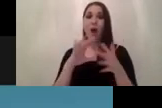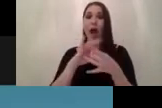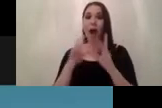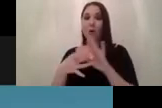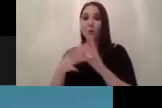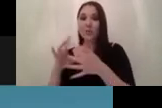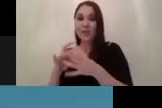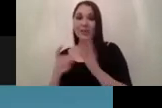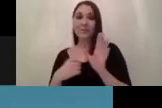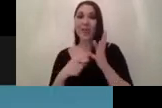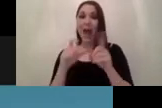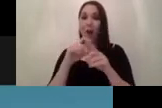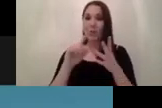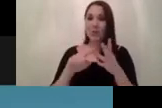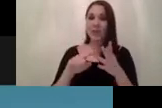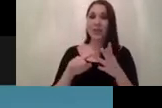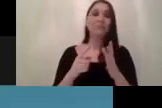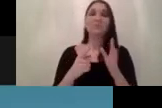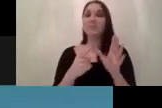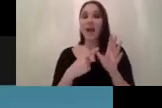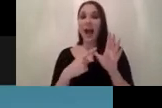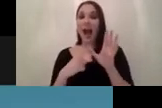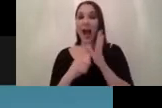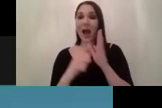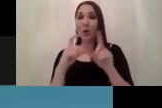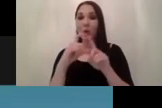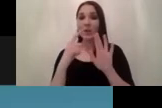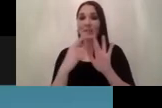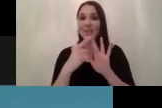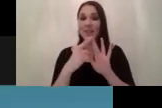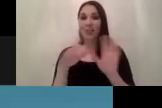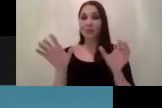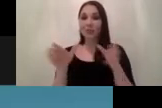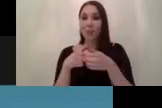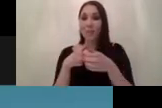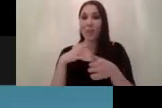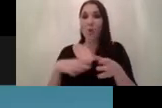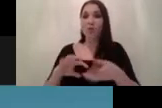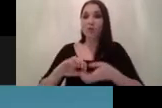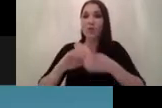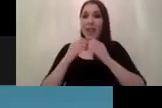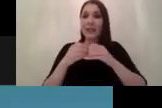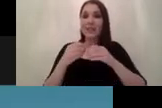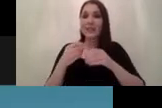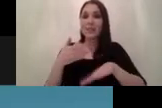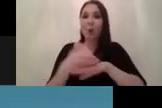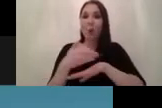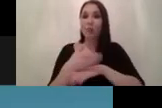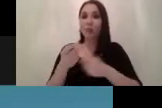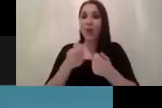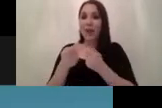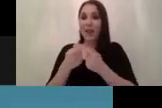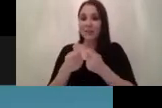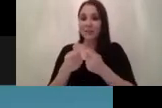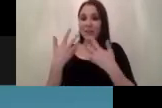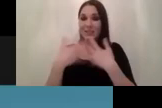cars and the basic idea is that we want to create a vw operating system which abstracts the hardware from the software